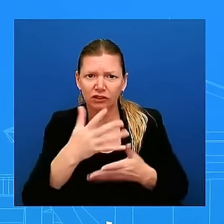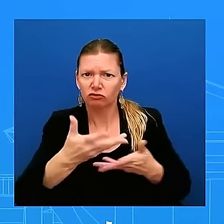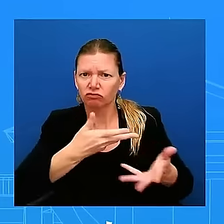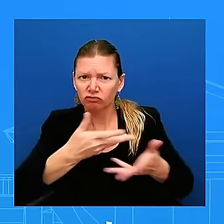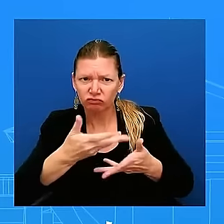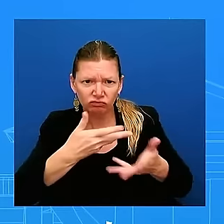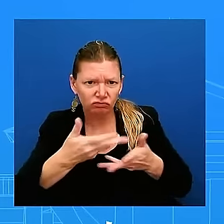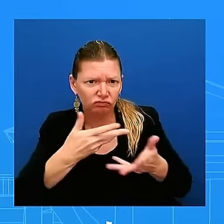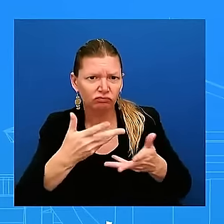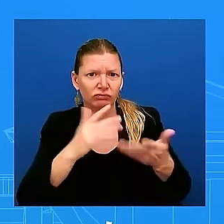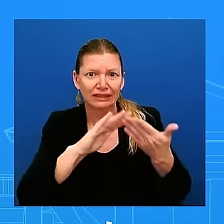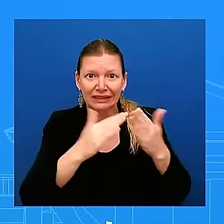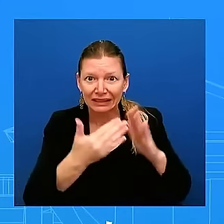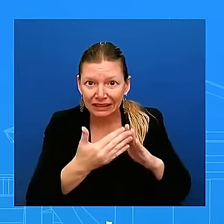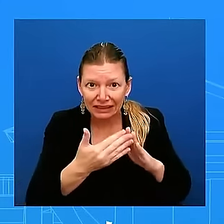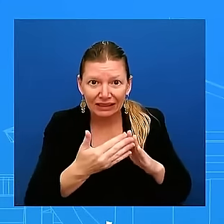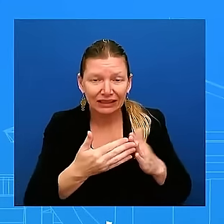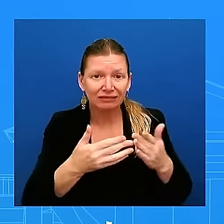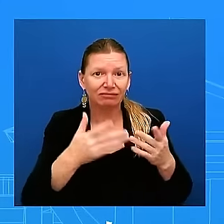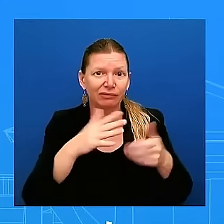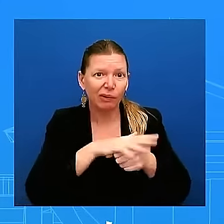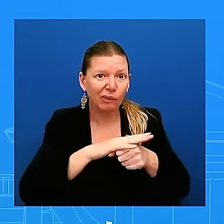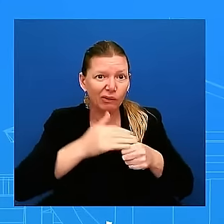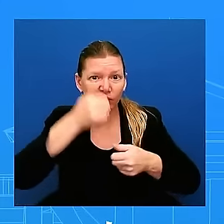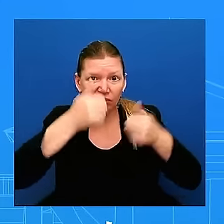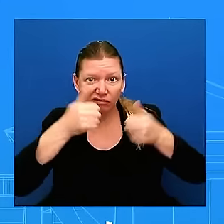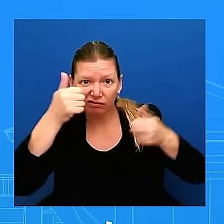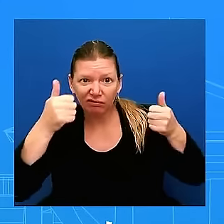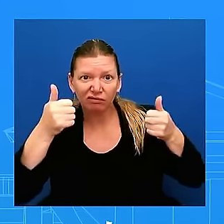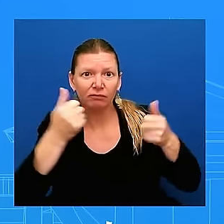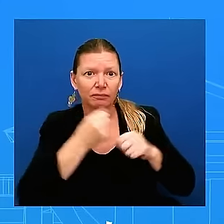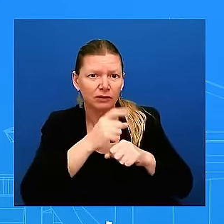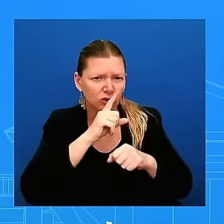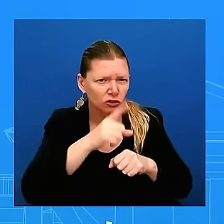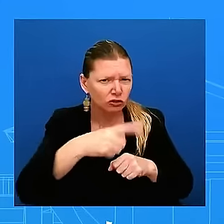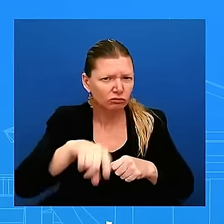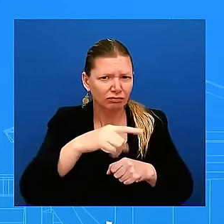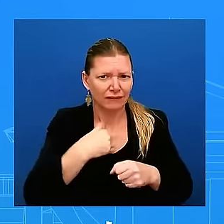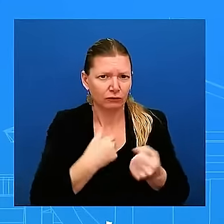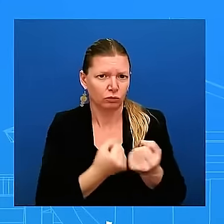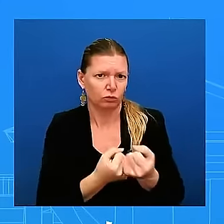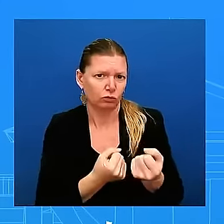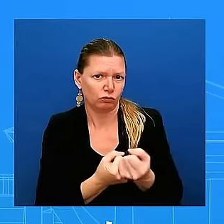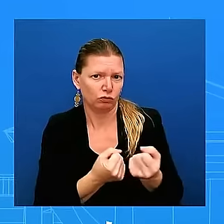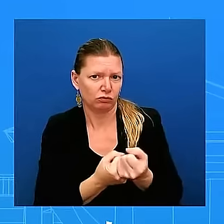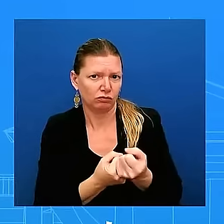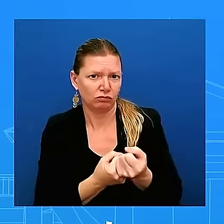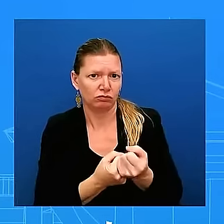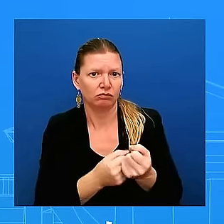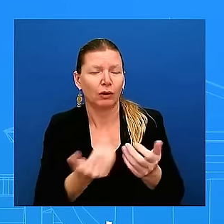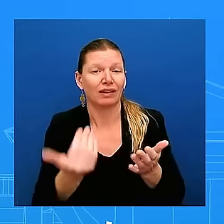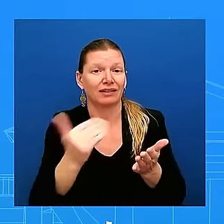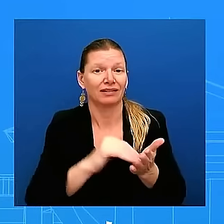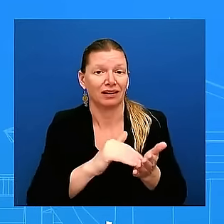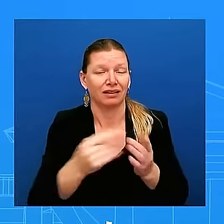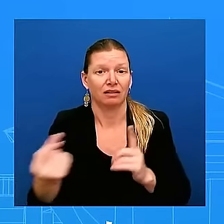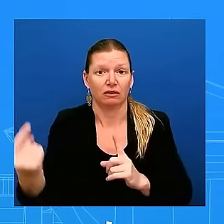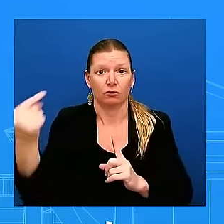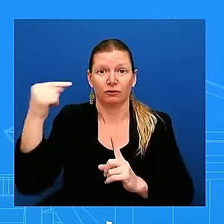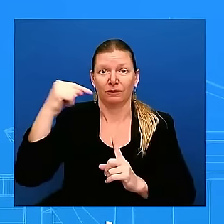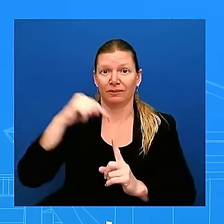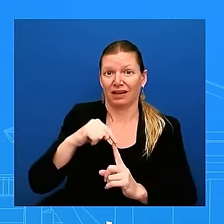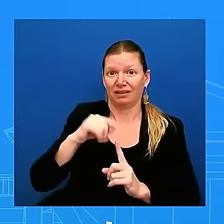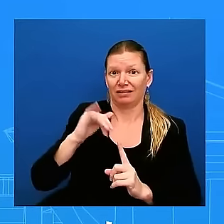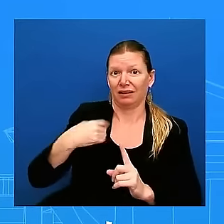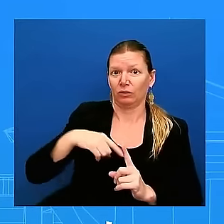border deal uh it is it is critical and important to continue to move forward with that republicans got in the way